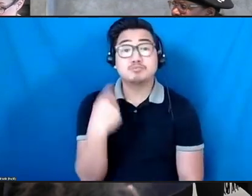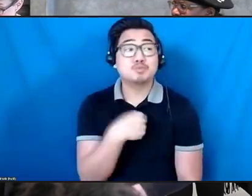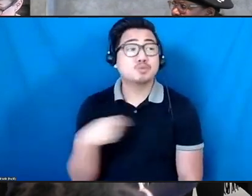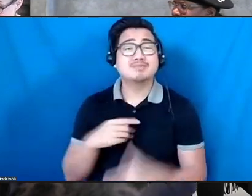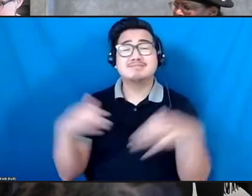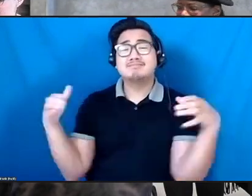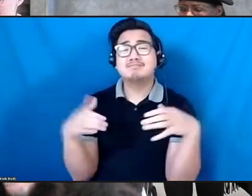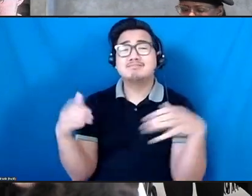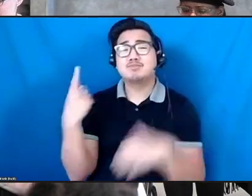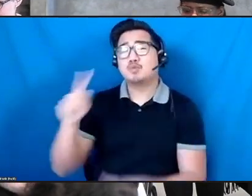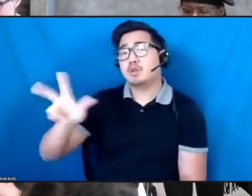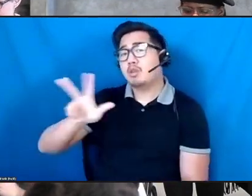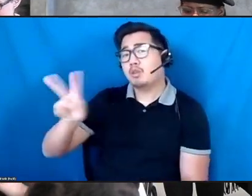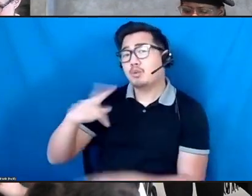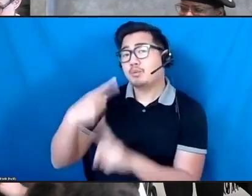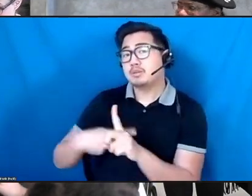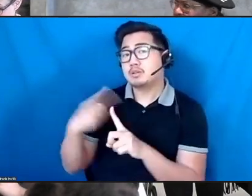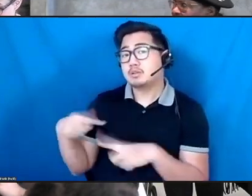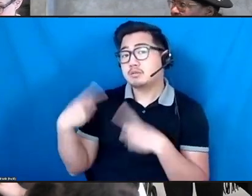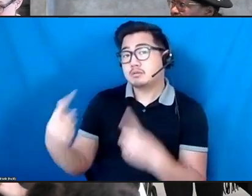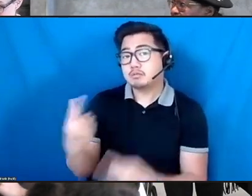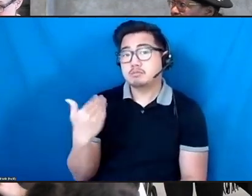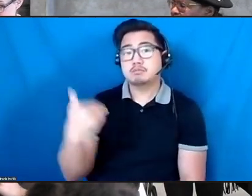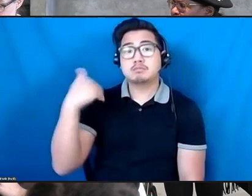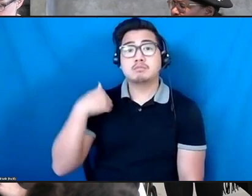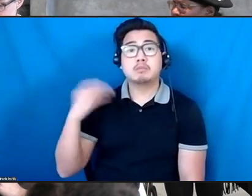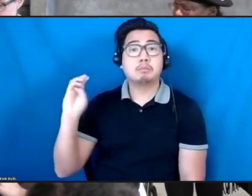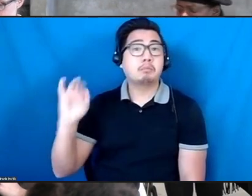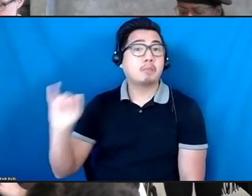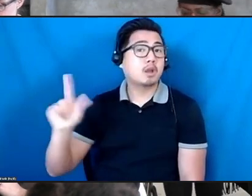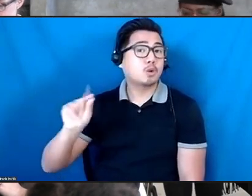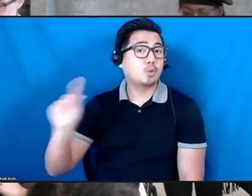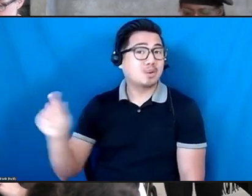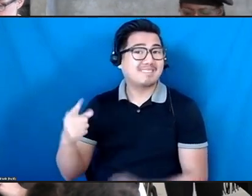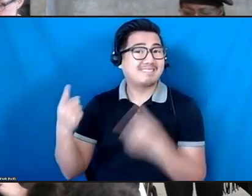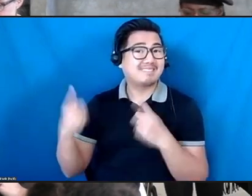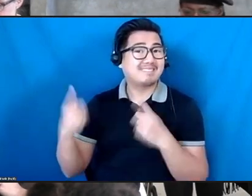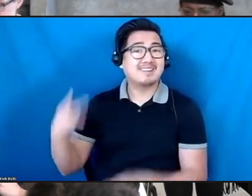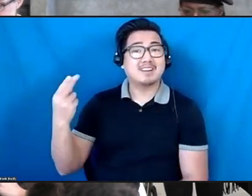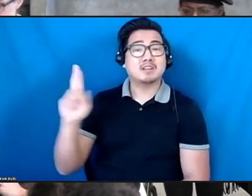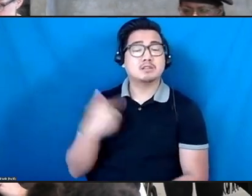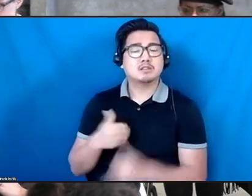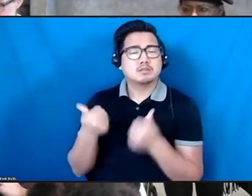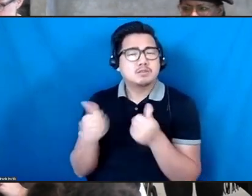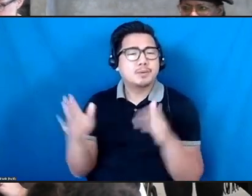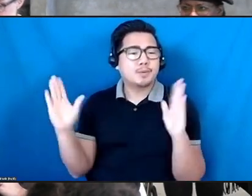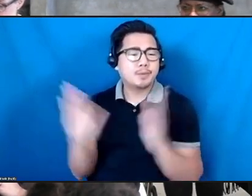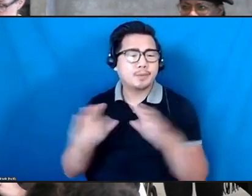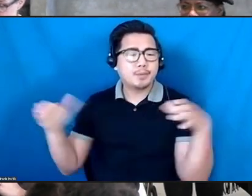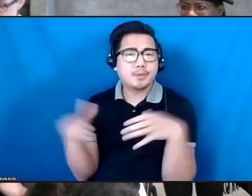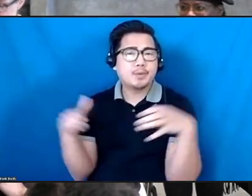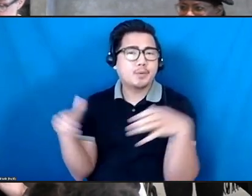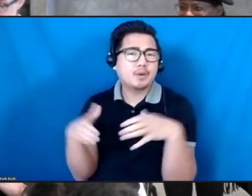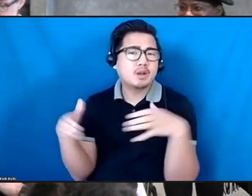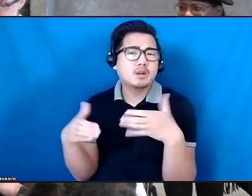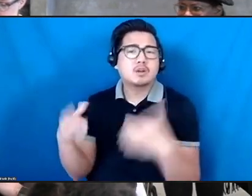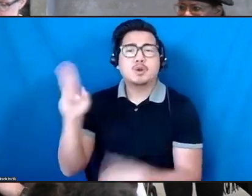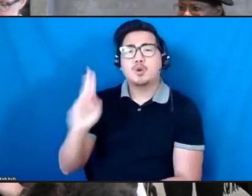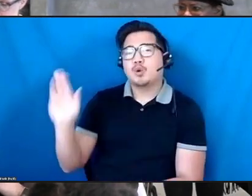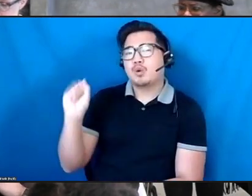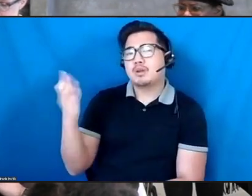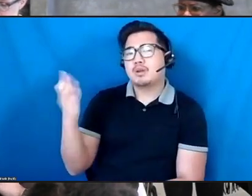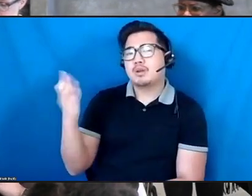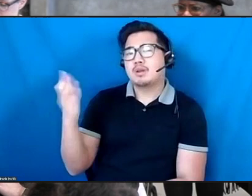months. In May of 2020, HowlRound began gathering a small ad hoc group of US-based presenters to